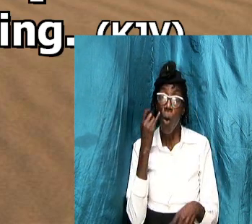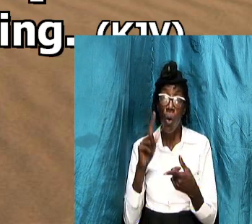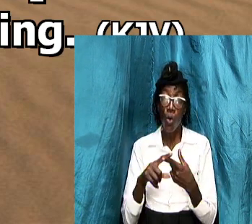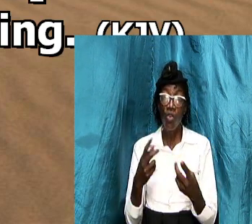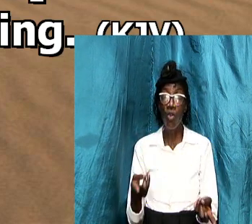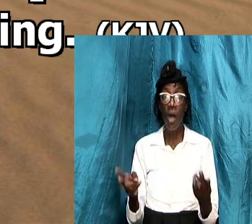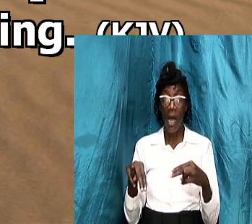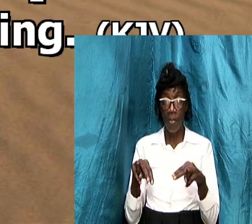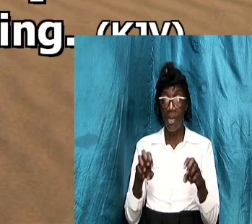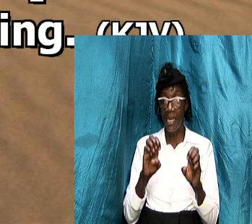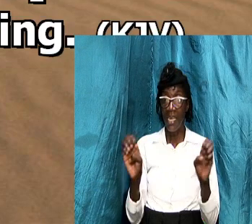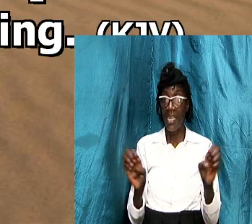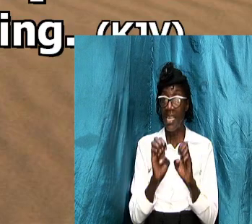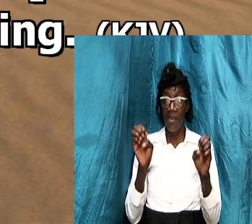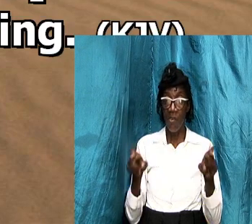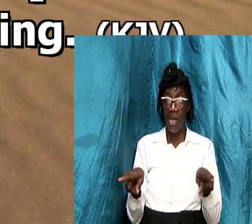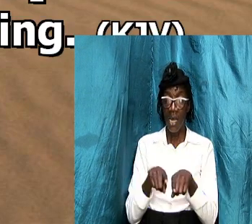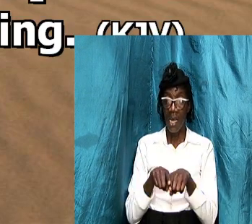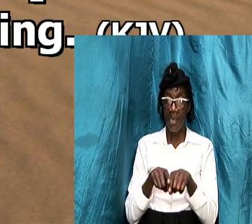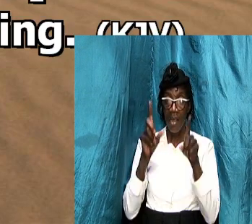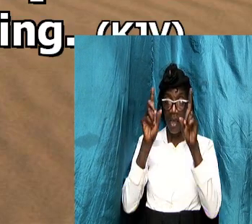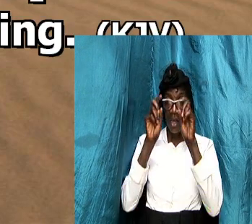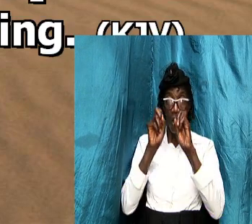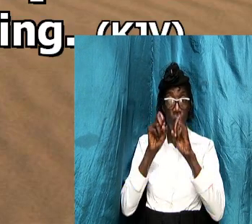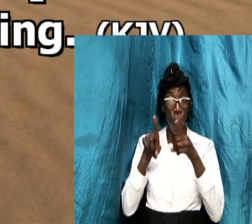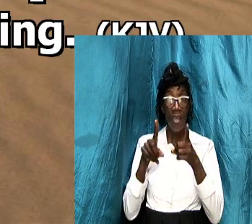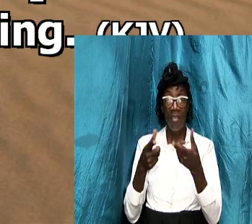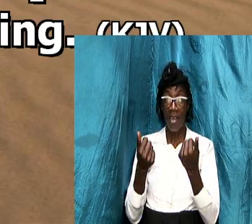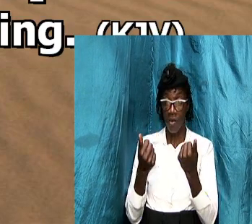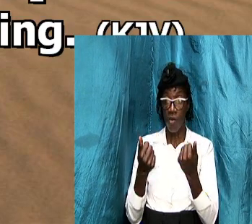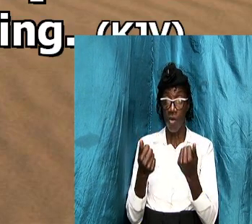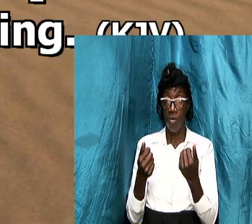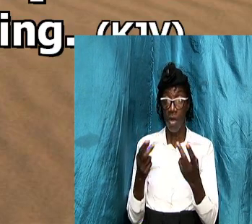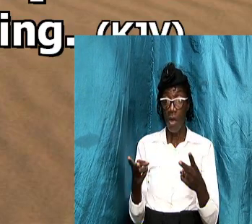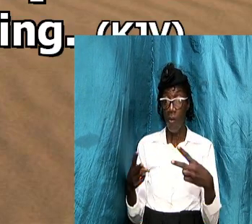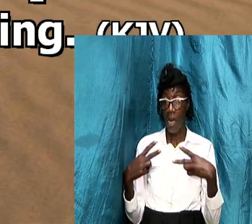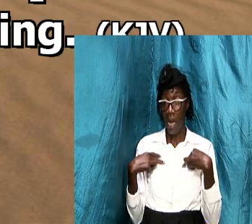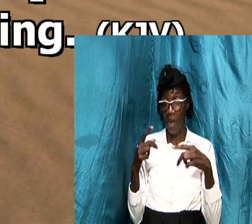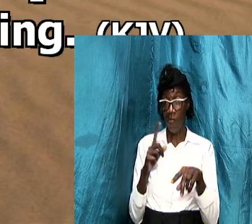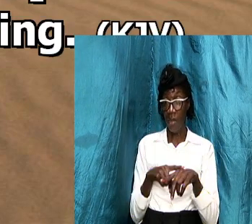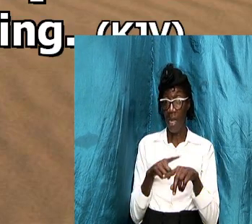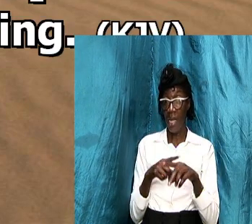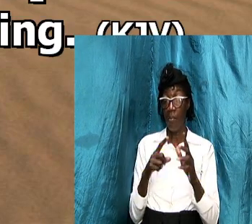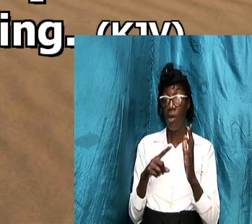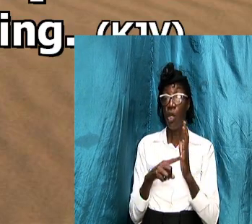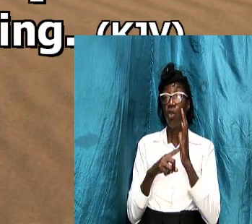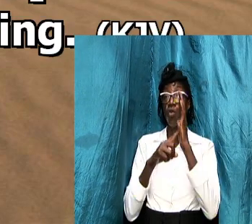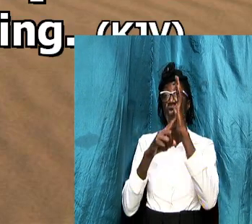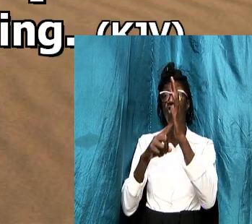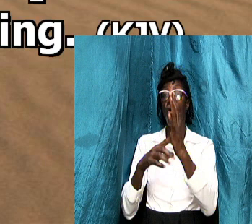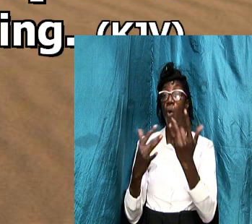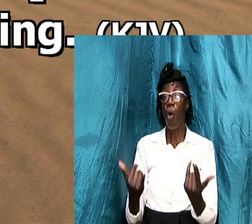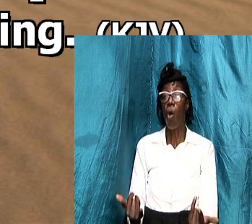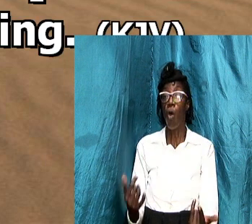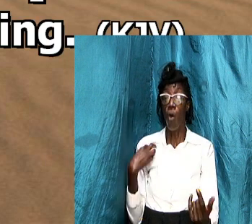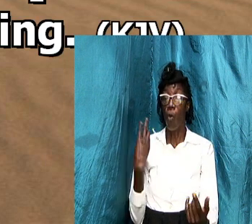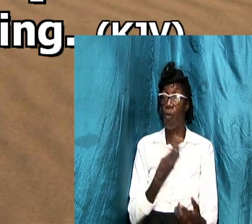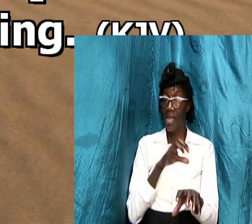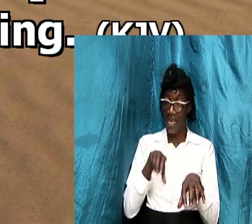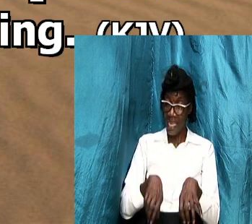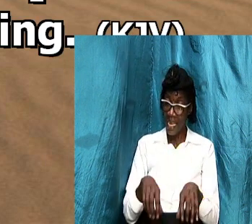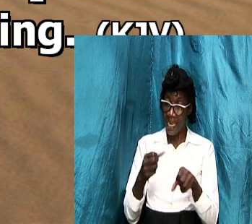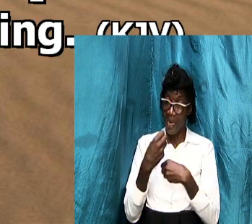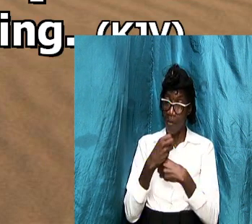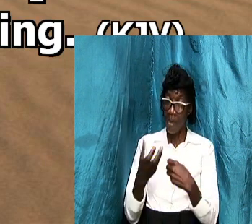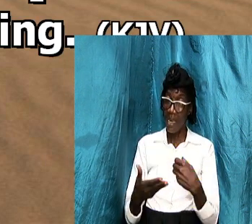even as the questions come we will have time when we are going to dissect the thing and show how we can make the thing